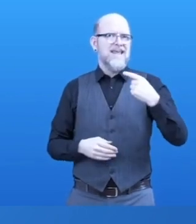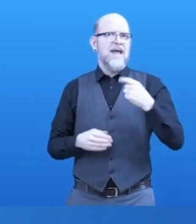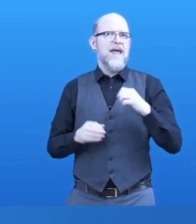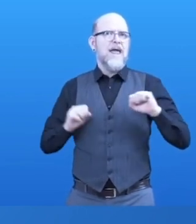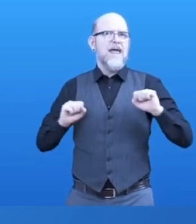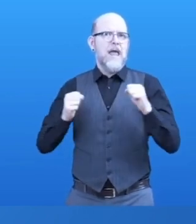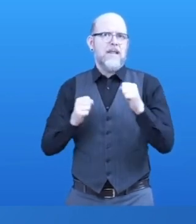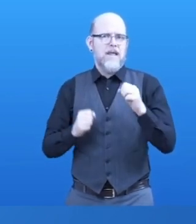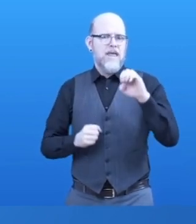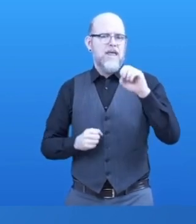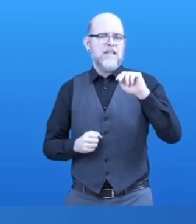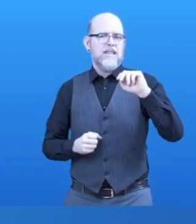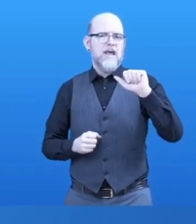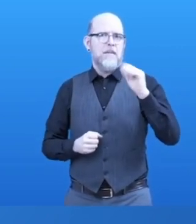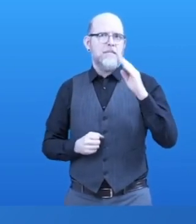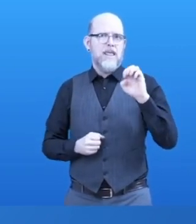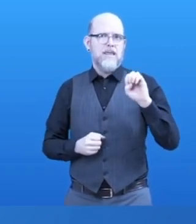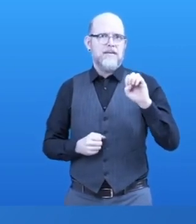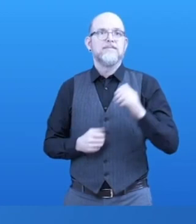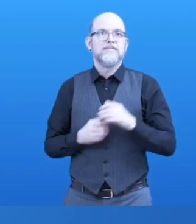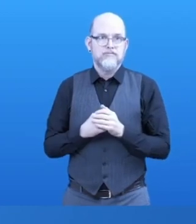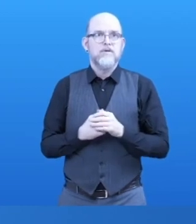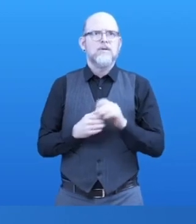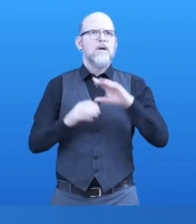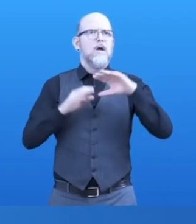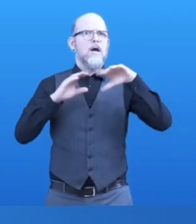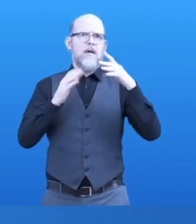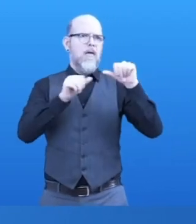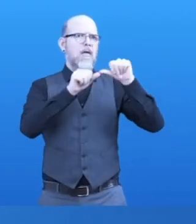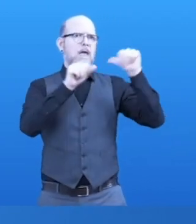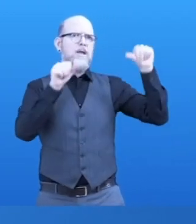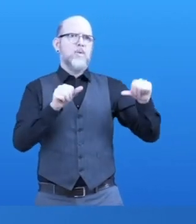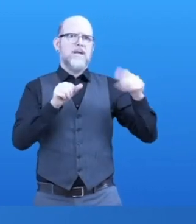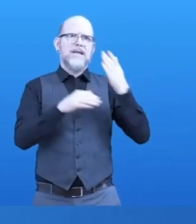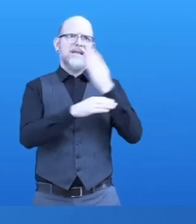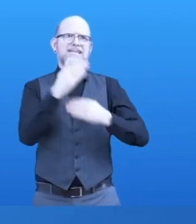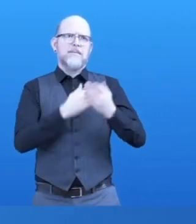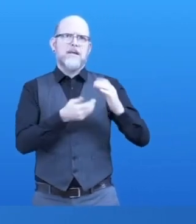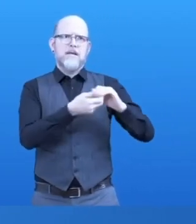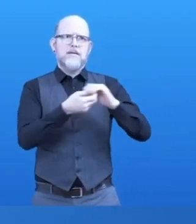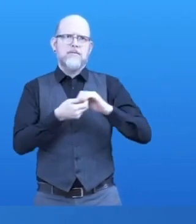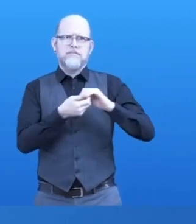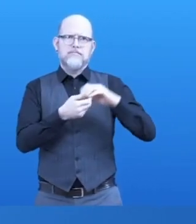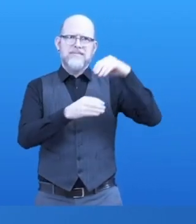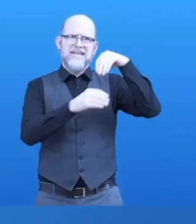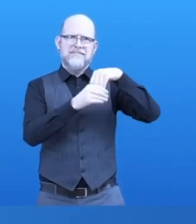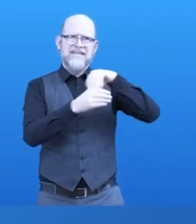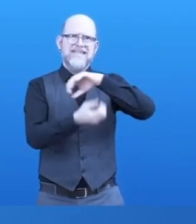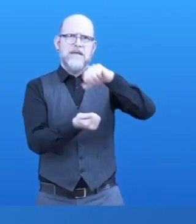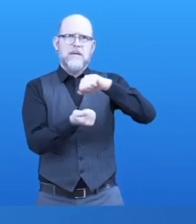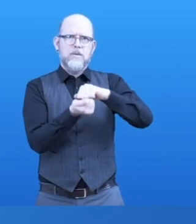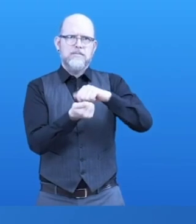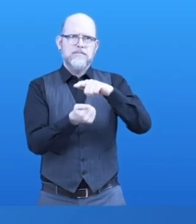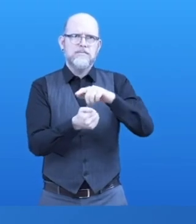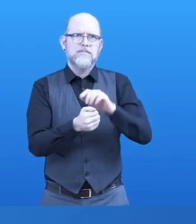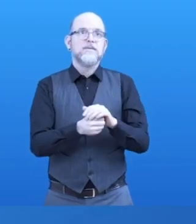Singapore, dedicated to enabling persons with disabilities and building an inclusive society. It seeks to empower persons